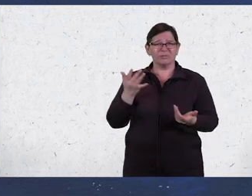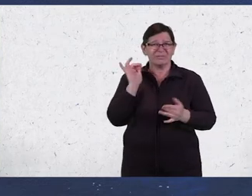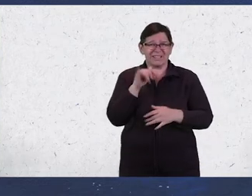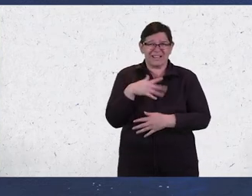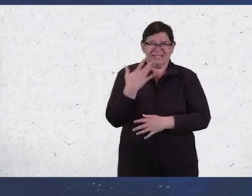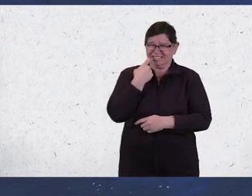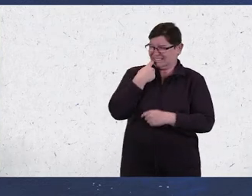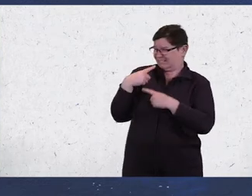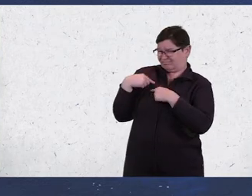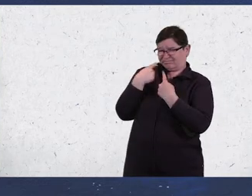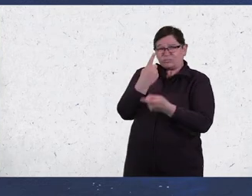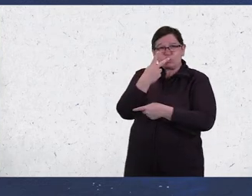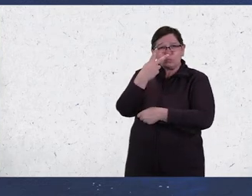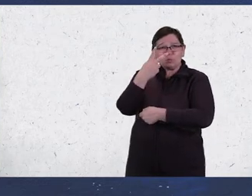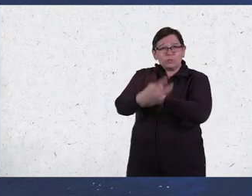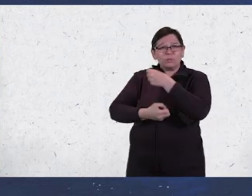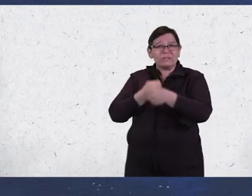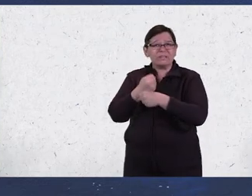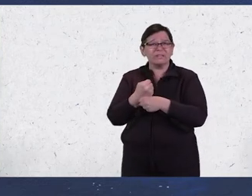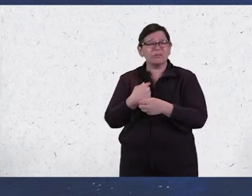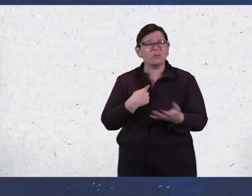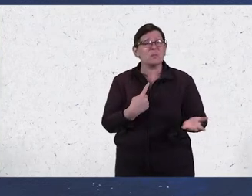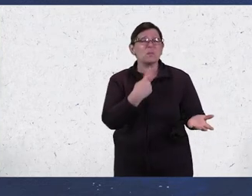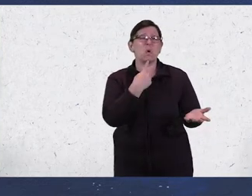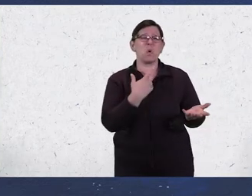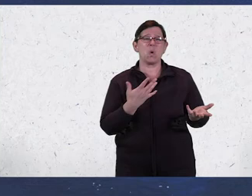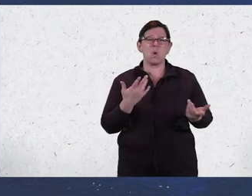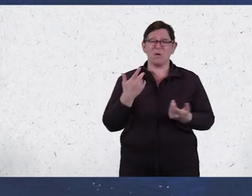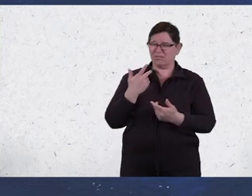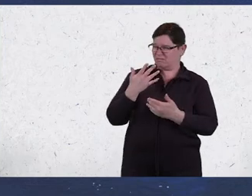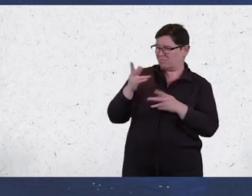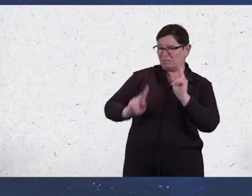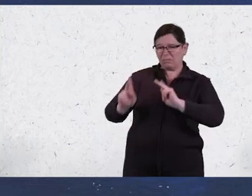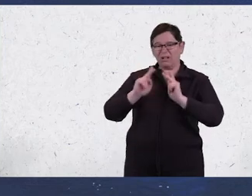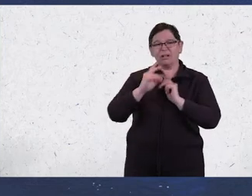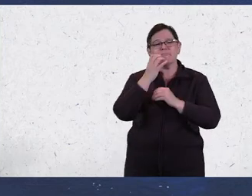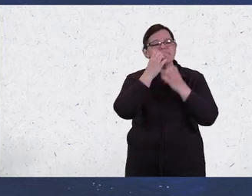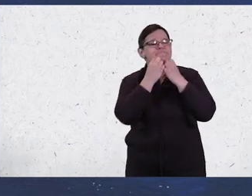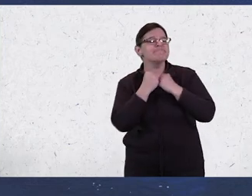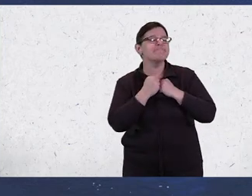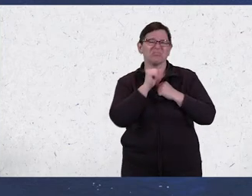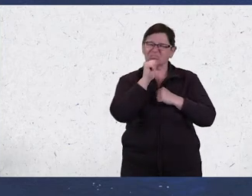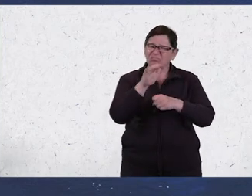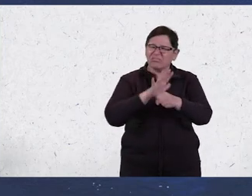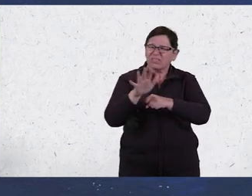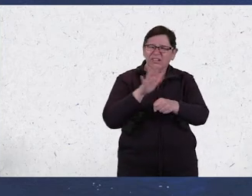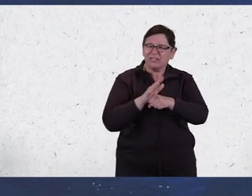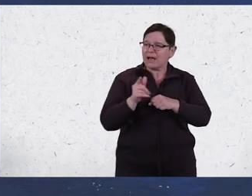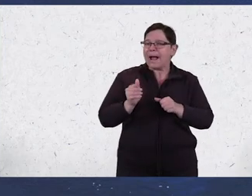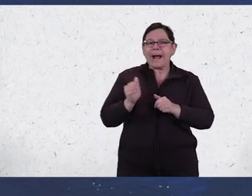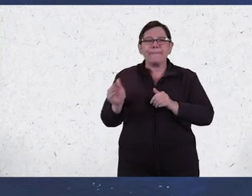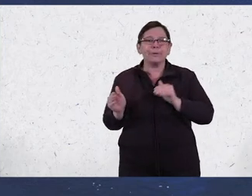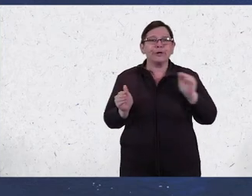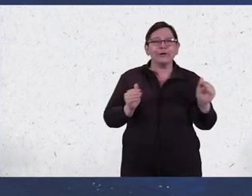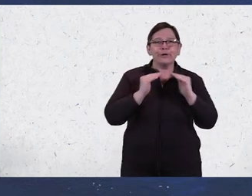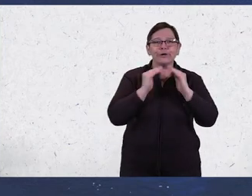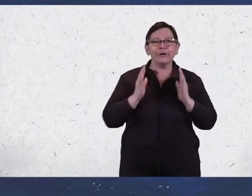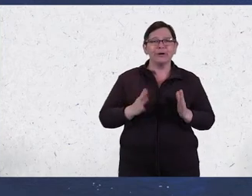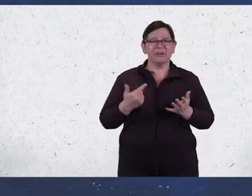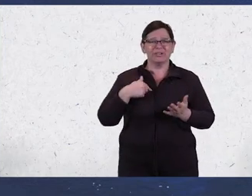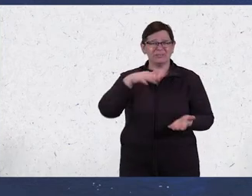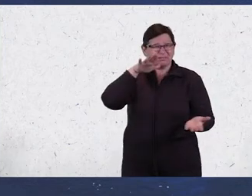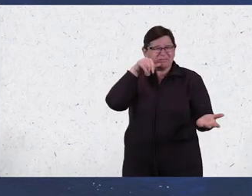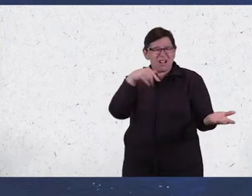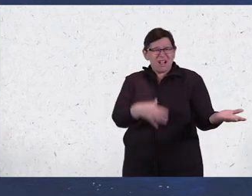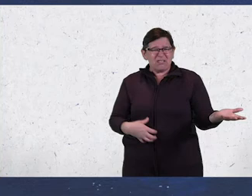last two years I am disappointed that people care so little About their neighbours I am disgusted that so many